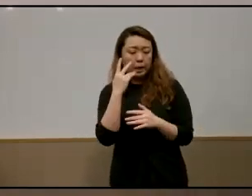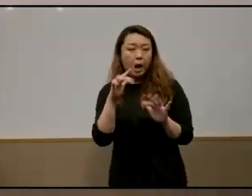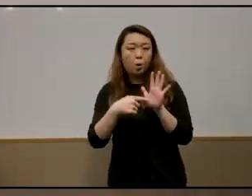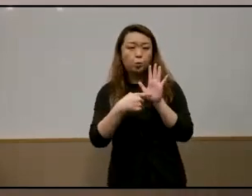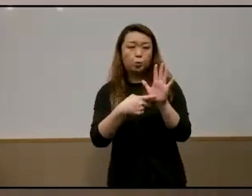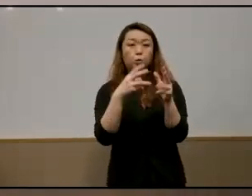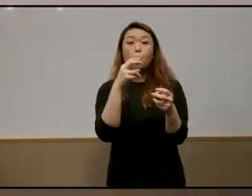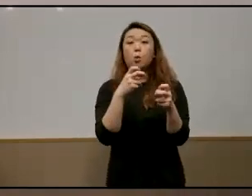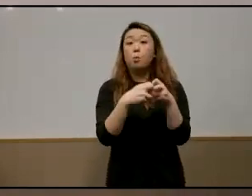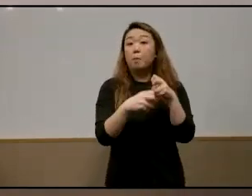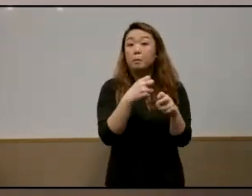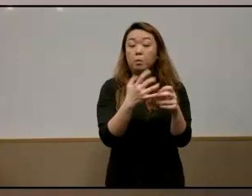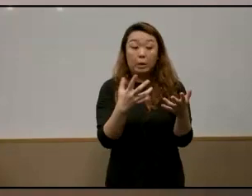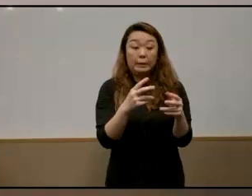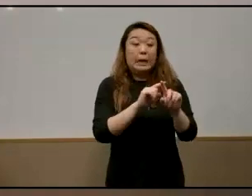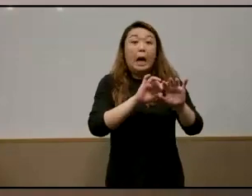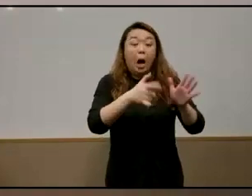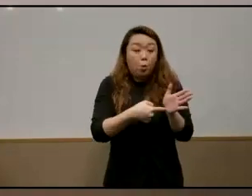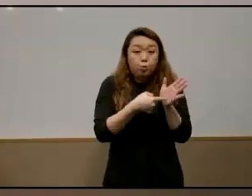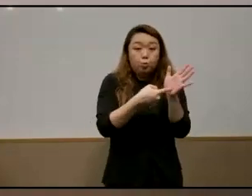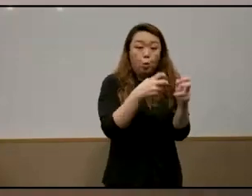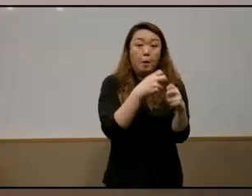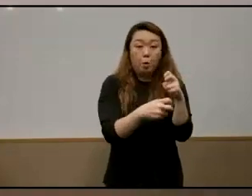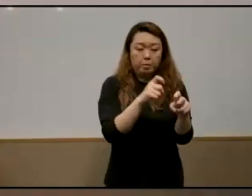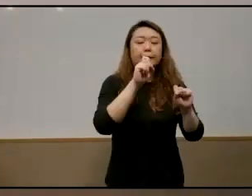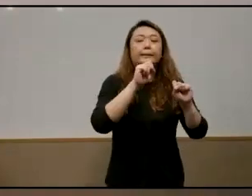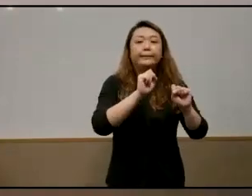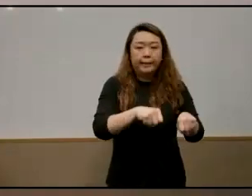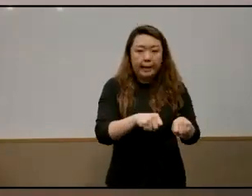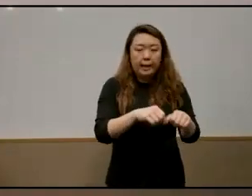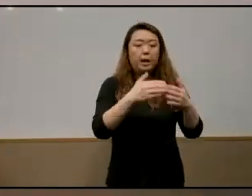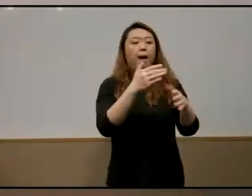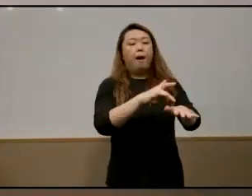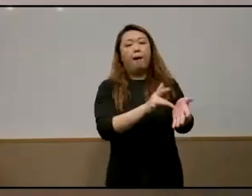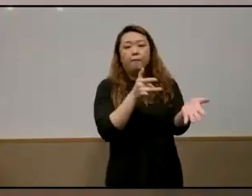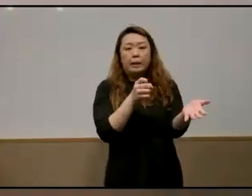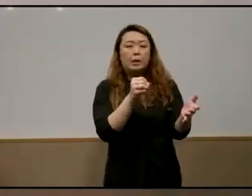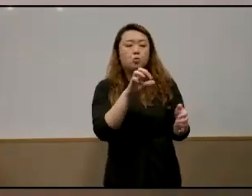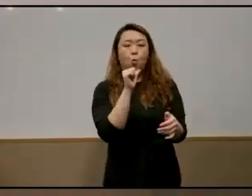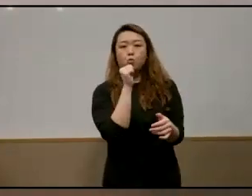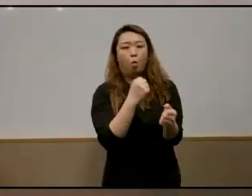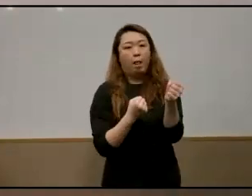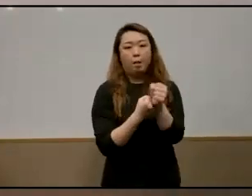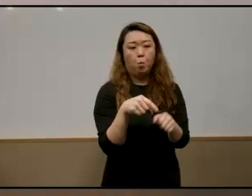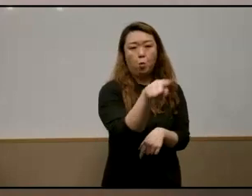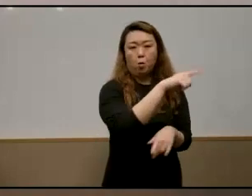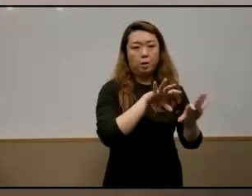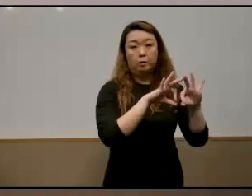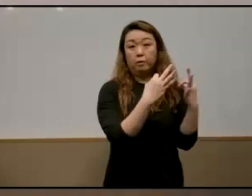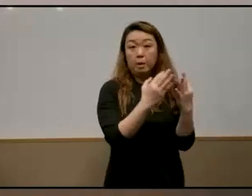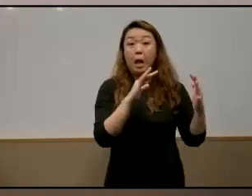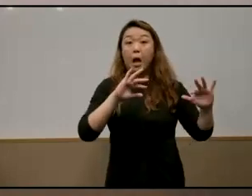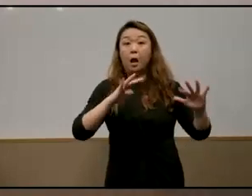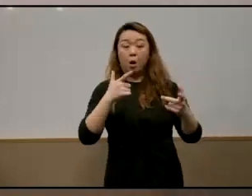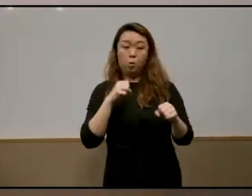different representations can advantage and disadvantage certain groups and it can affect how we address these problems and whether we address them